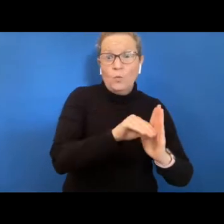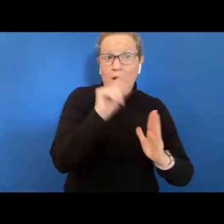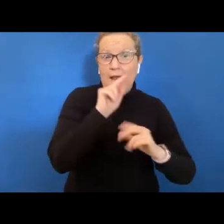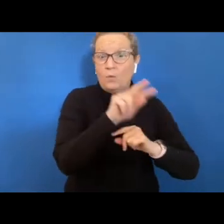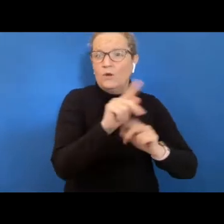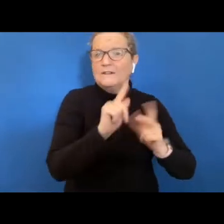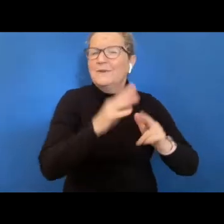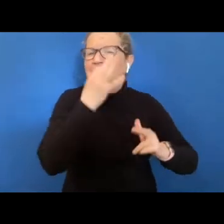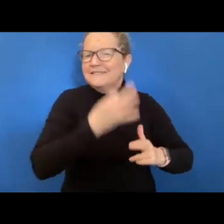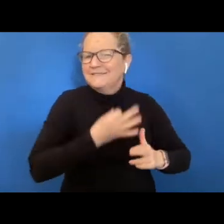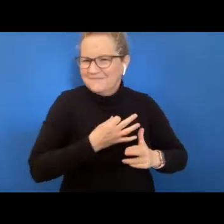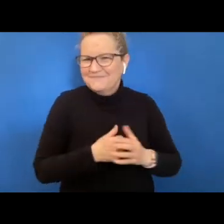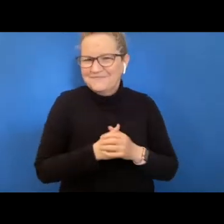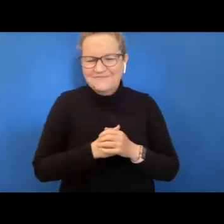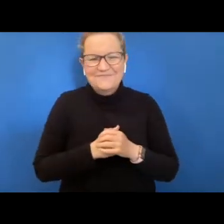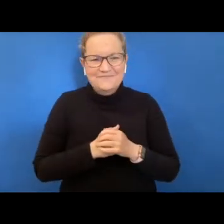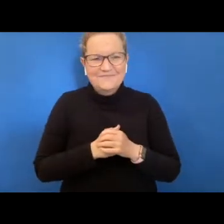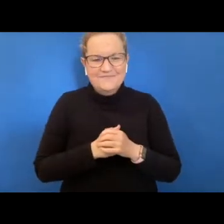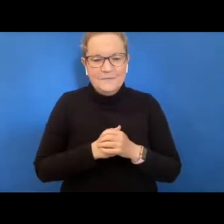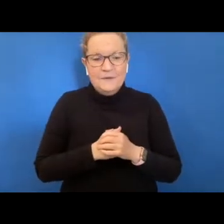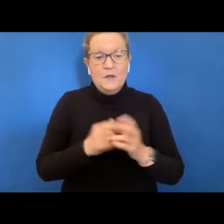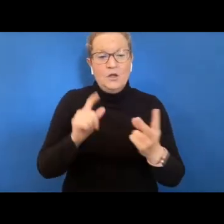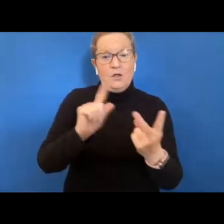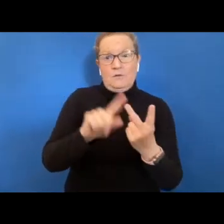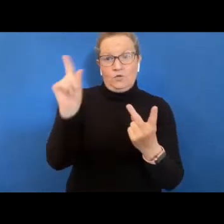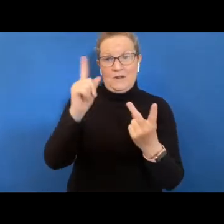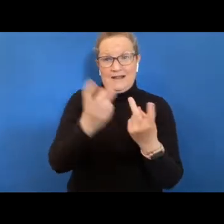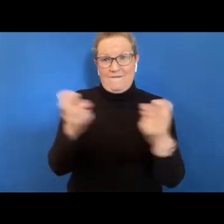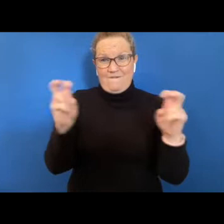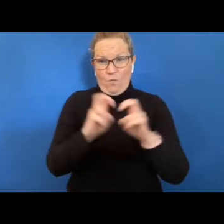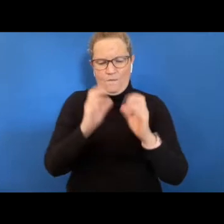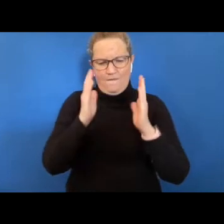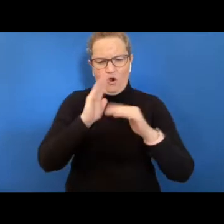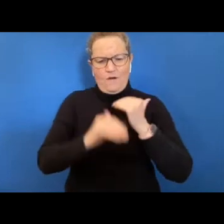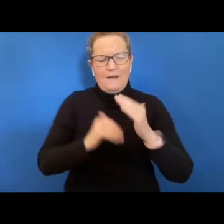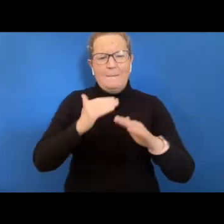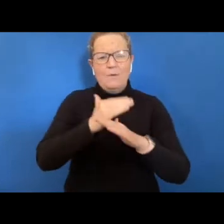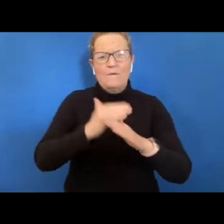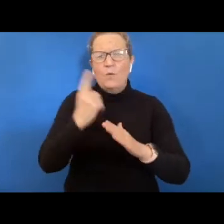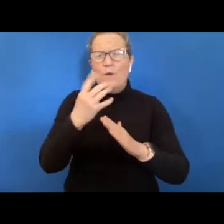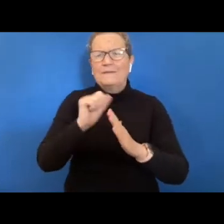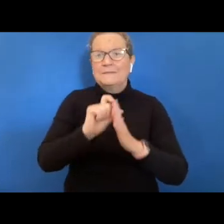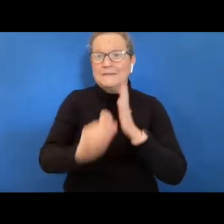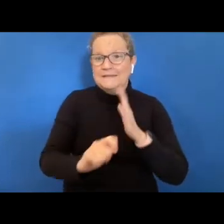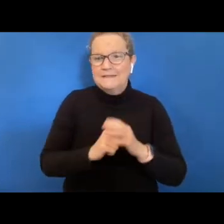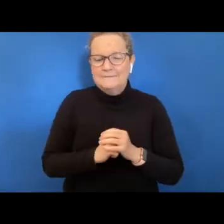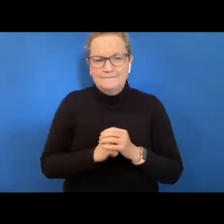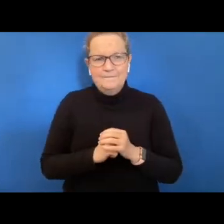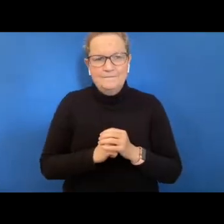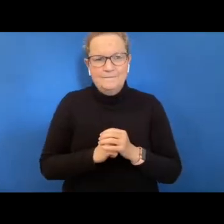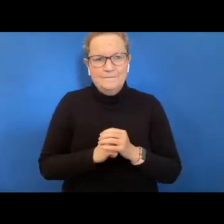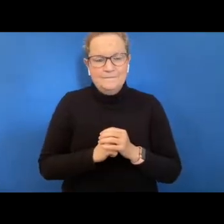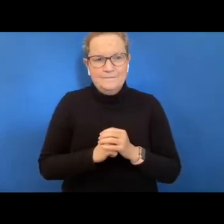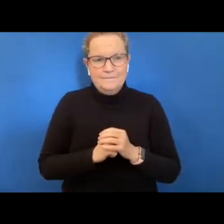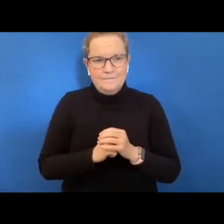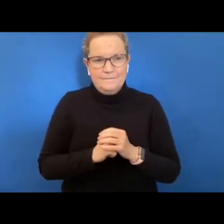today our forum will focus on employment for people with disability to set the scene what